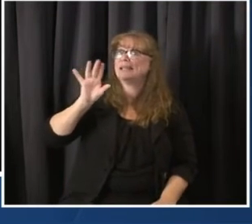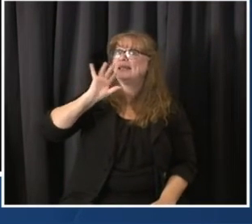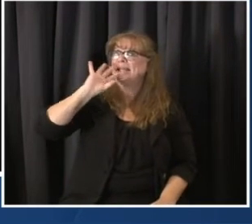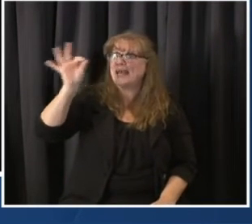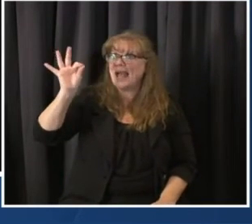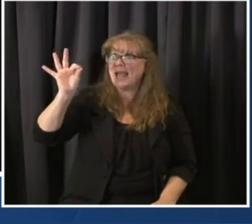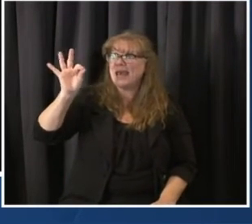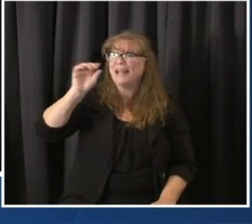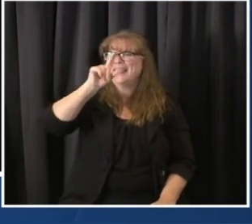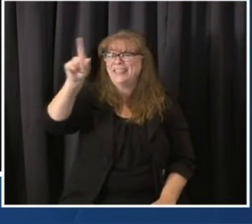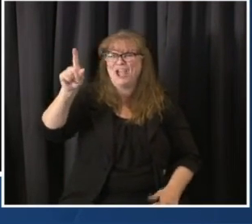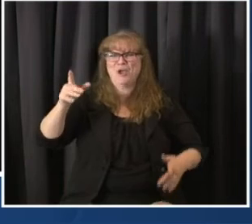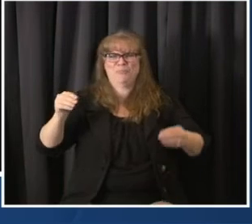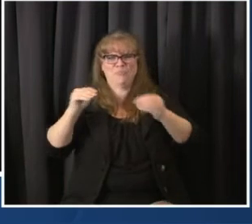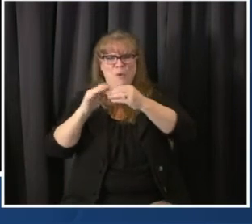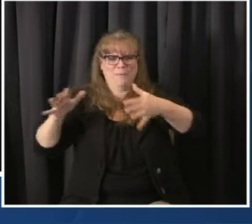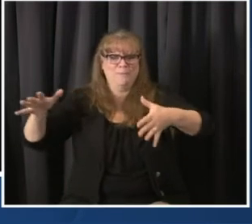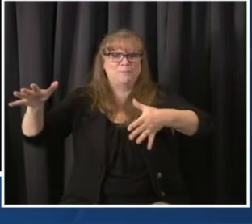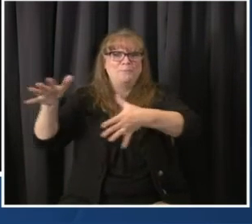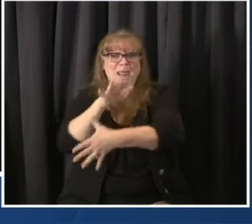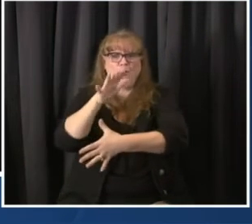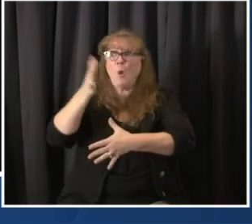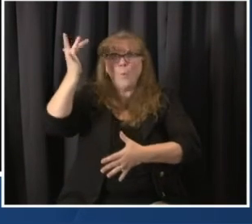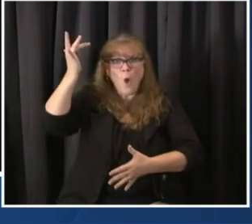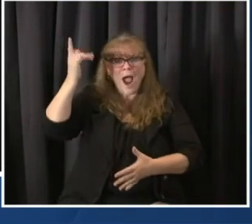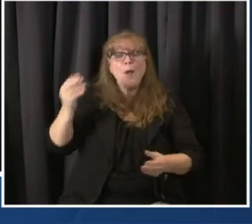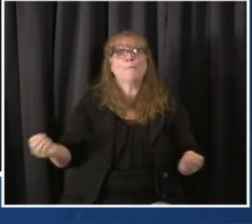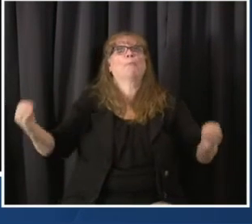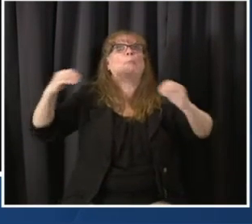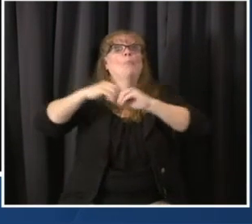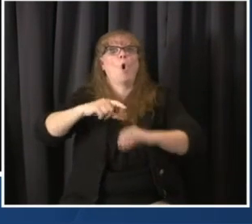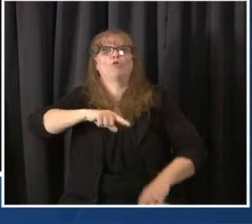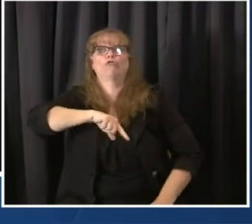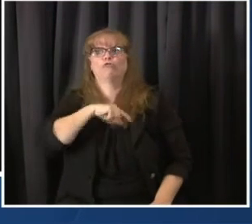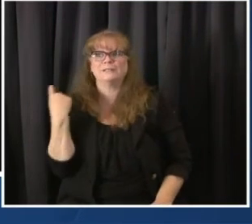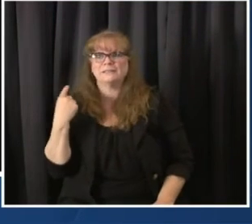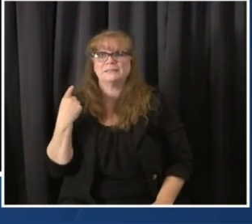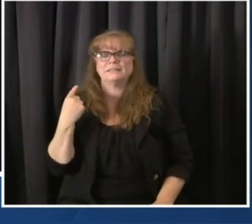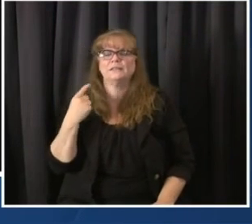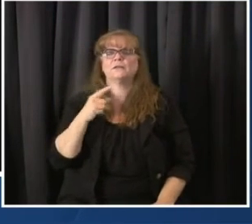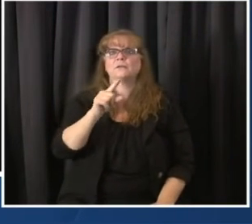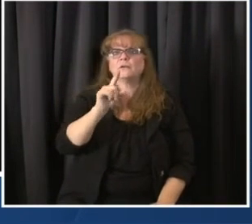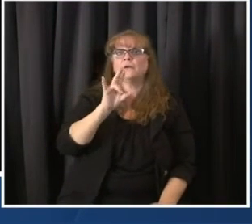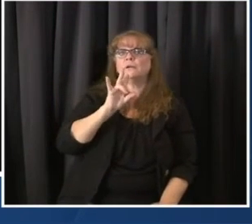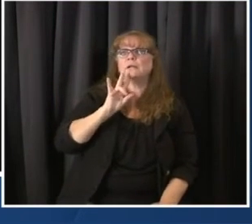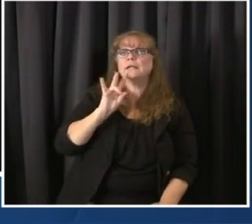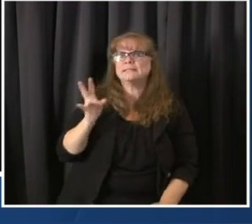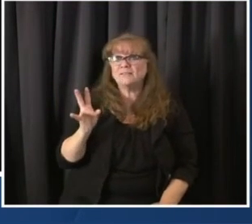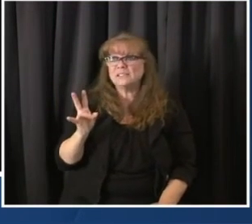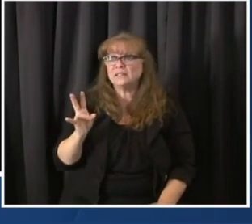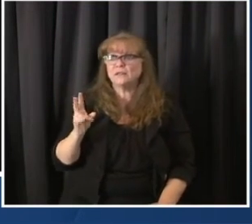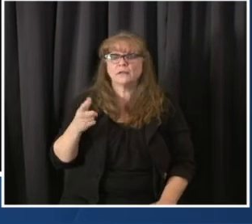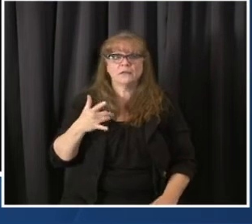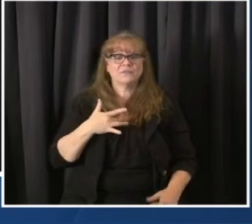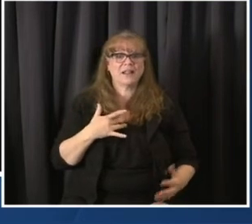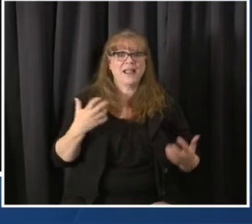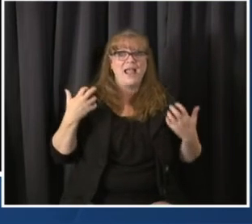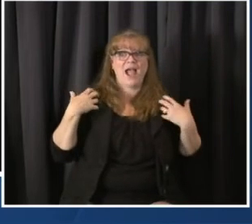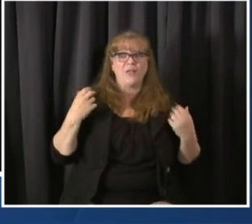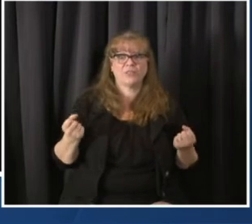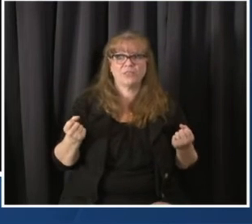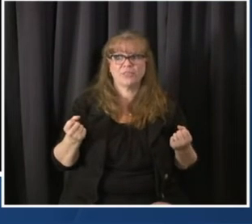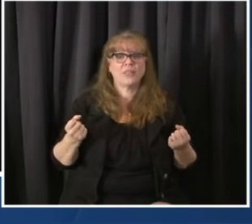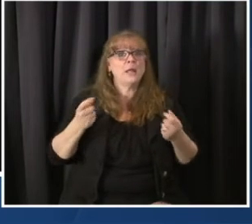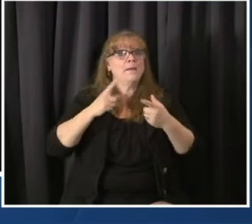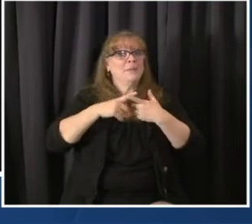70s is perfectly healthy is that a three or 400 times health risk of dying of COVID. Somebody in their 20s